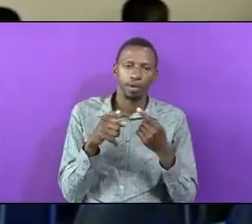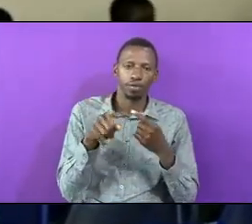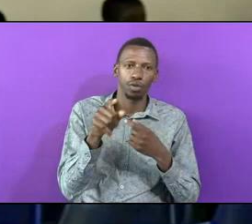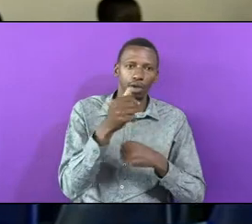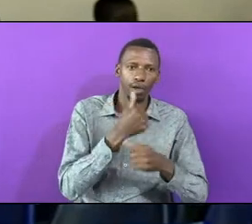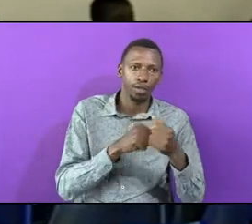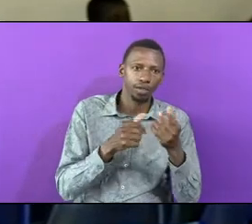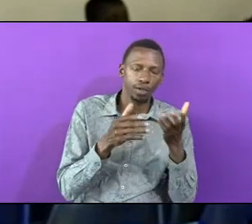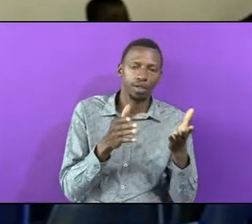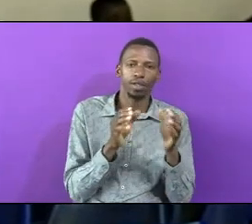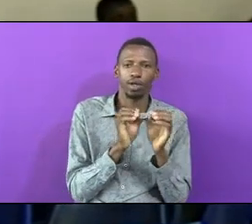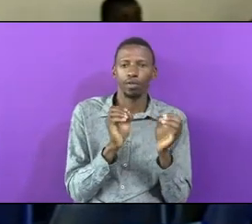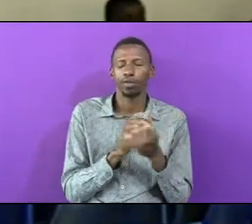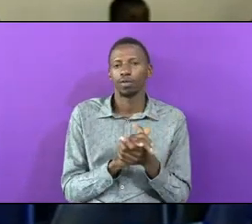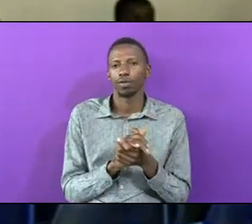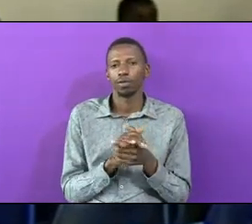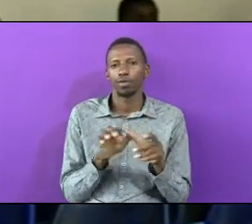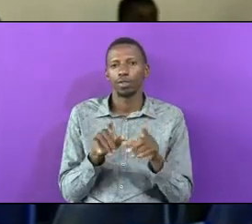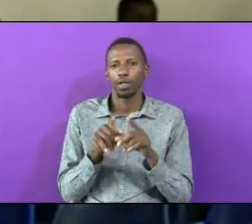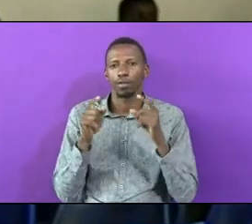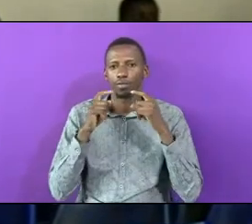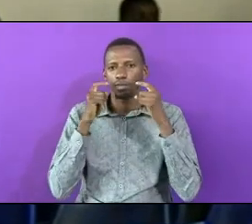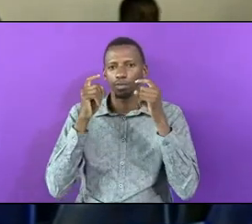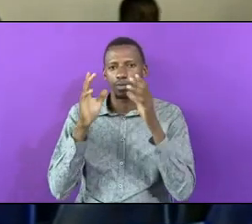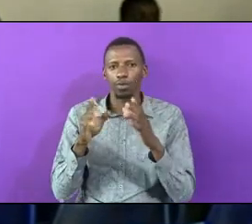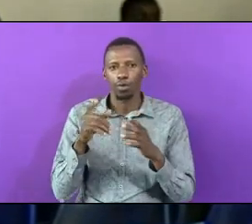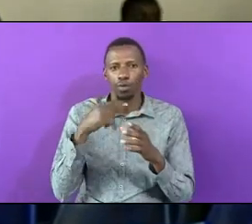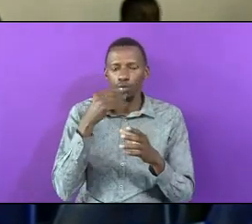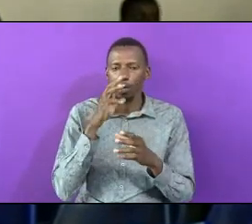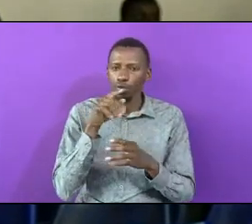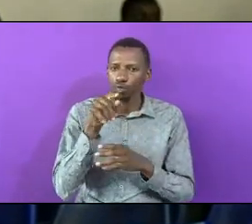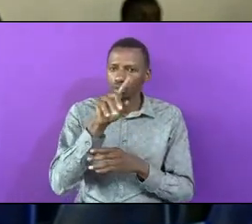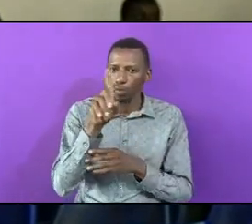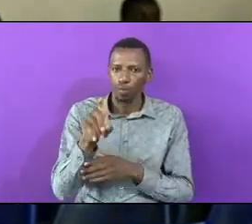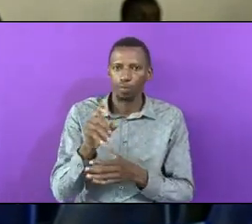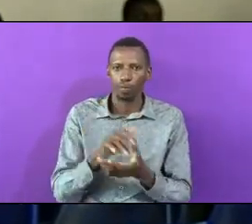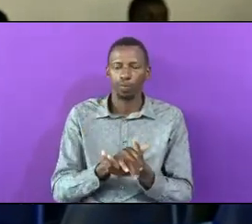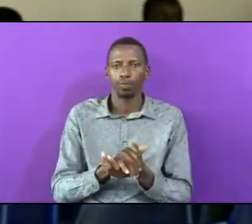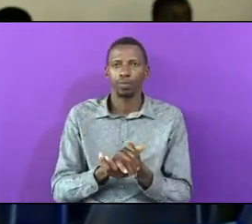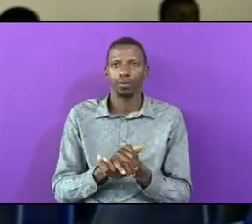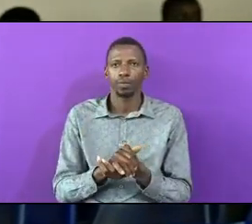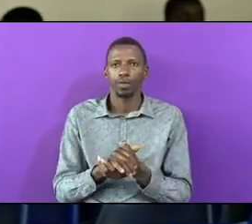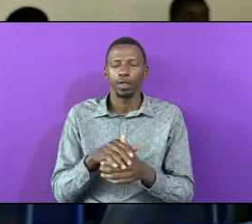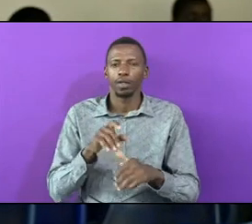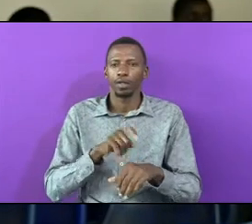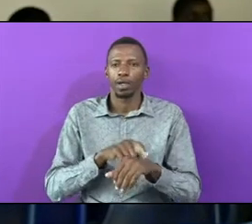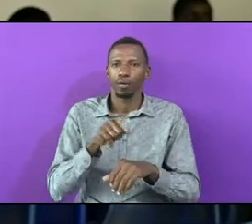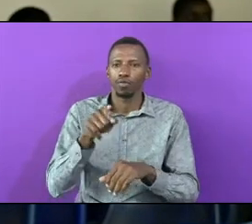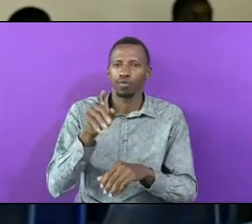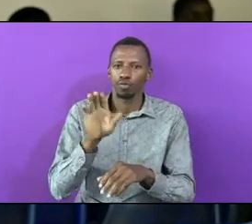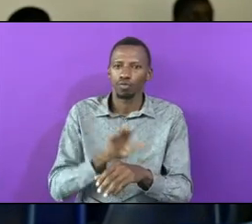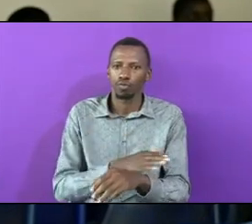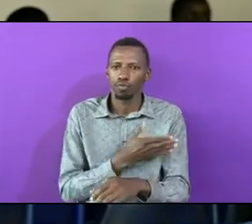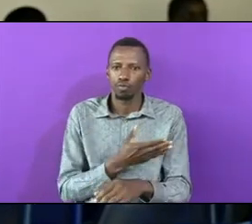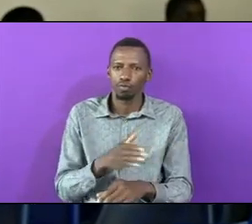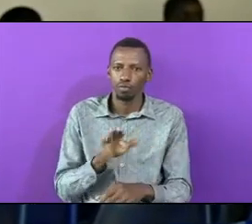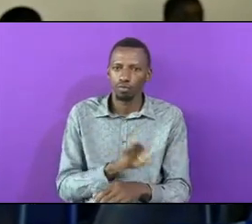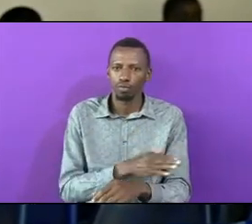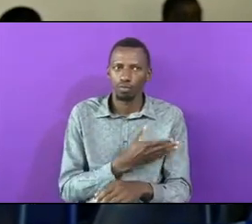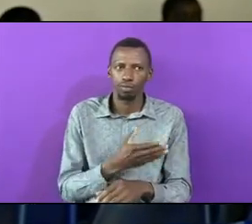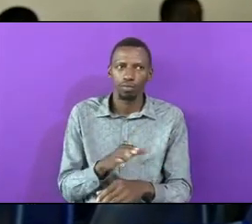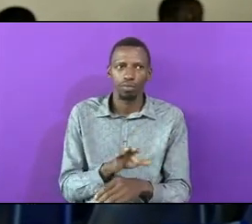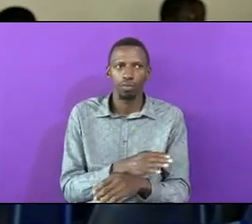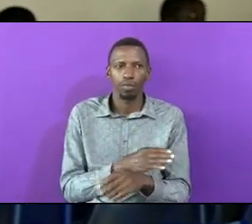Is Like A Hidden Who Are You When You Sing You Sing